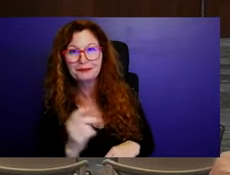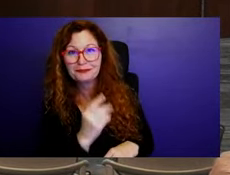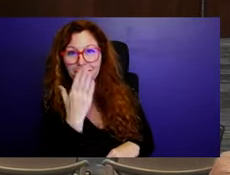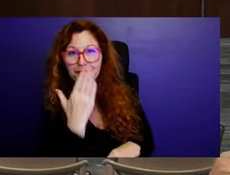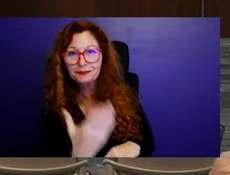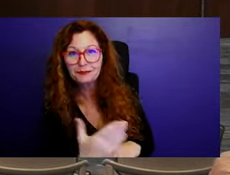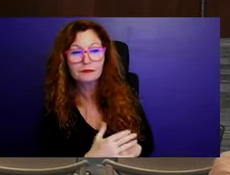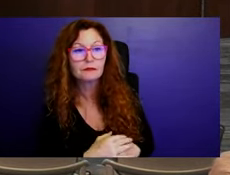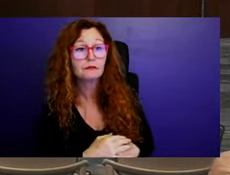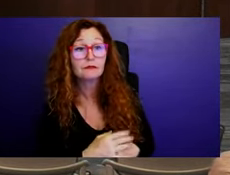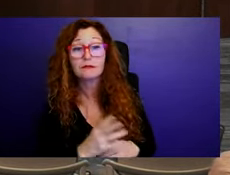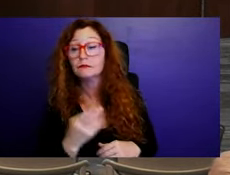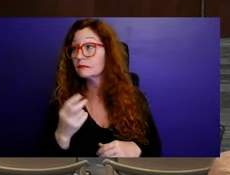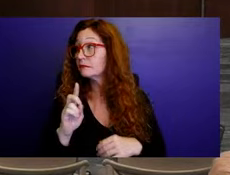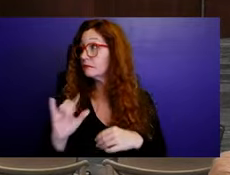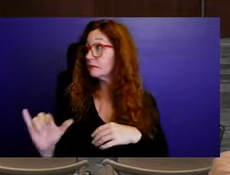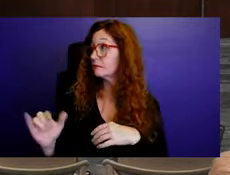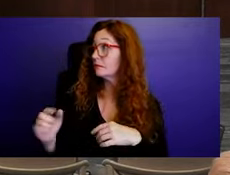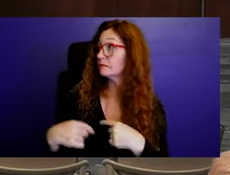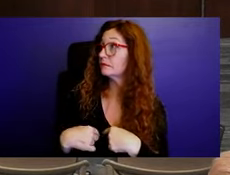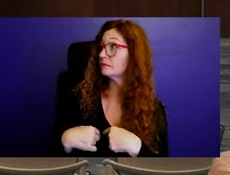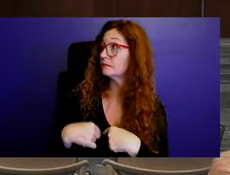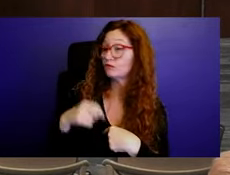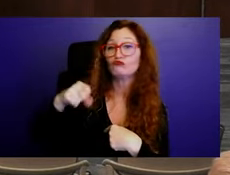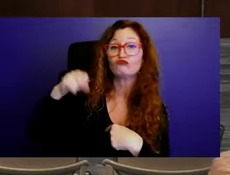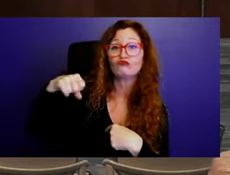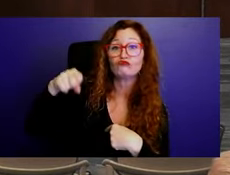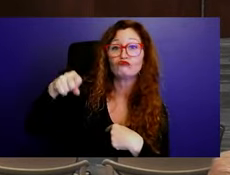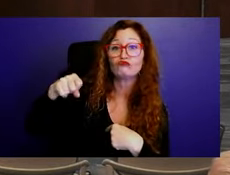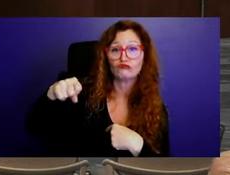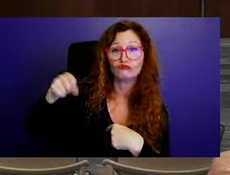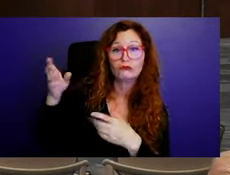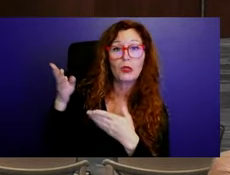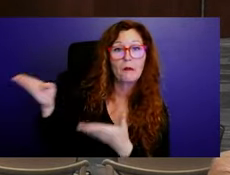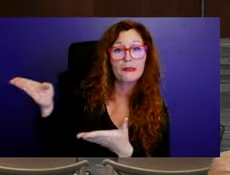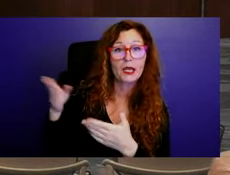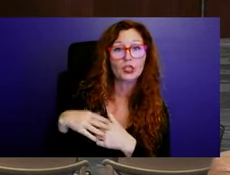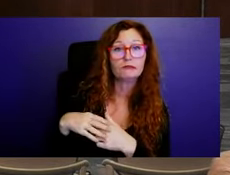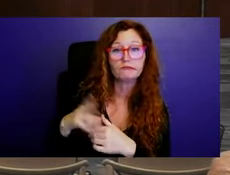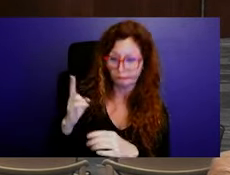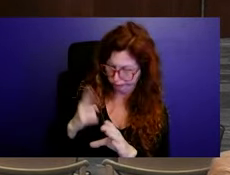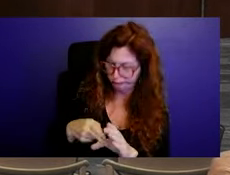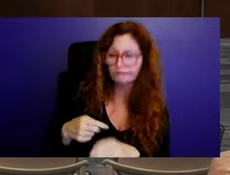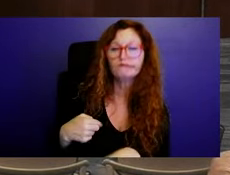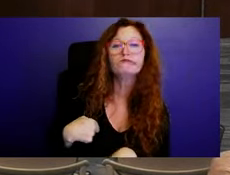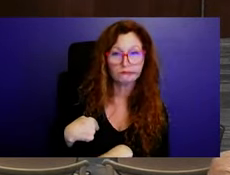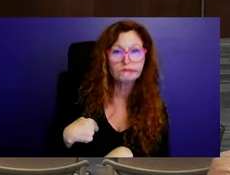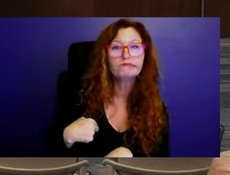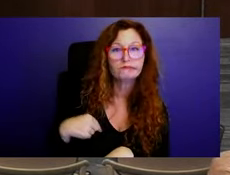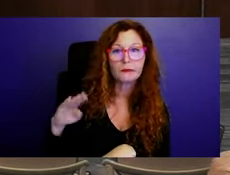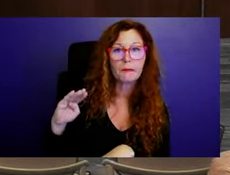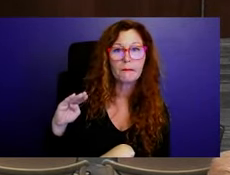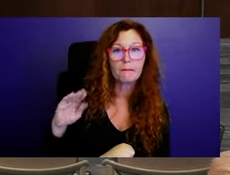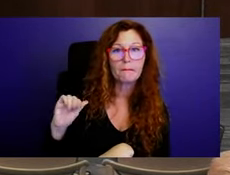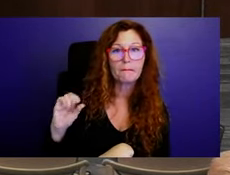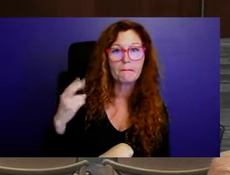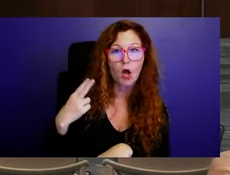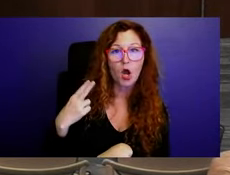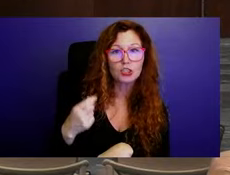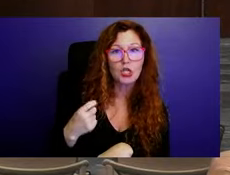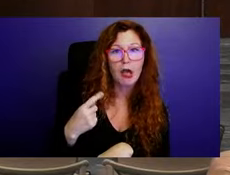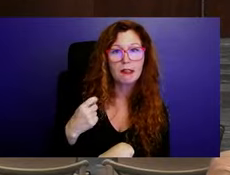commissioner. uh, yeah, I will be attending that one March 11th through the